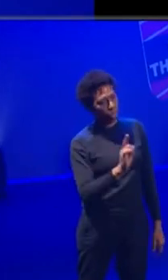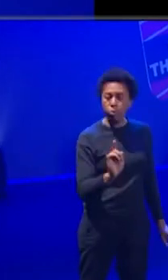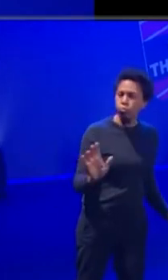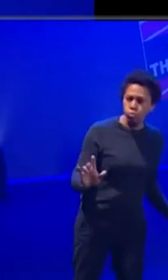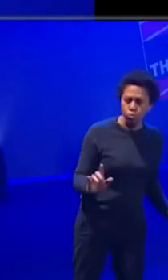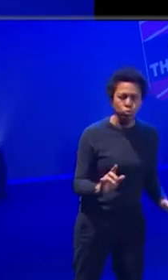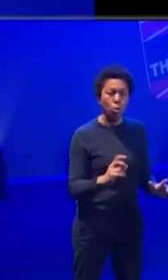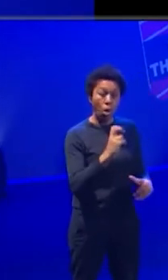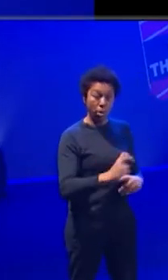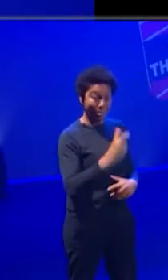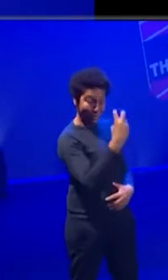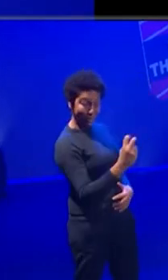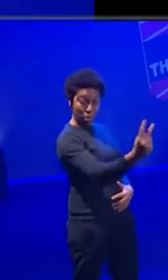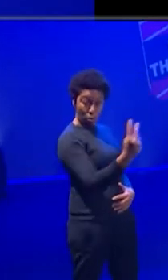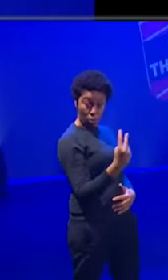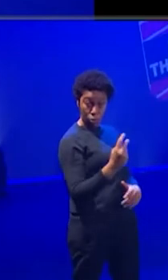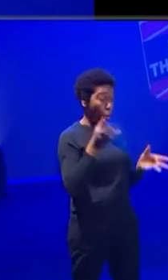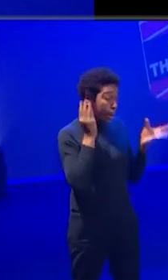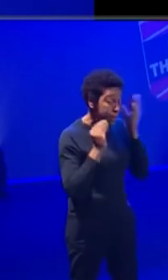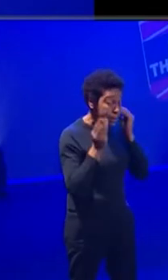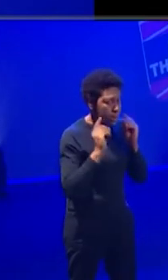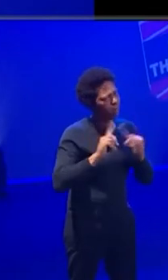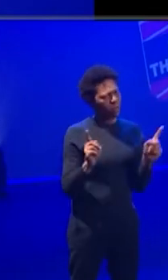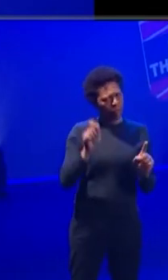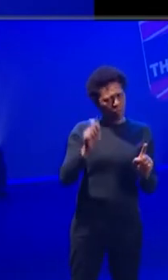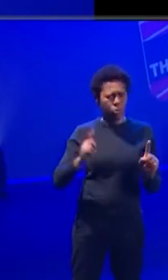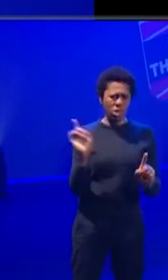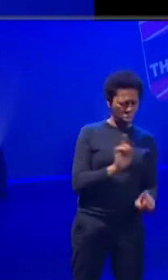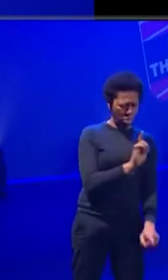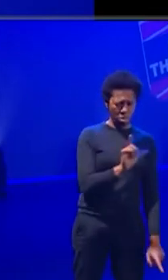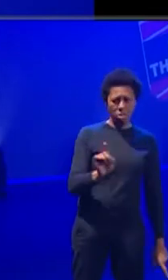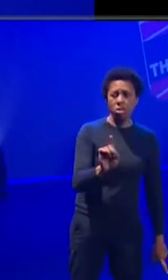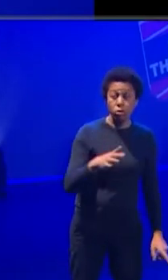of like depending on the piece, more kind of like specific considerations.